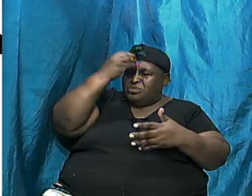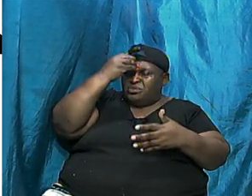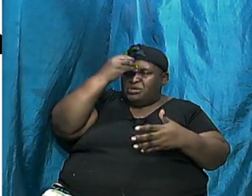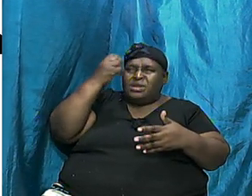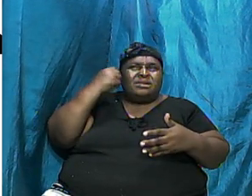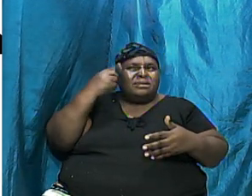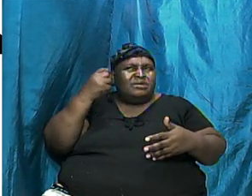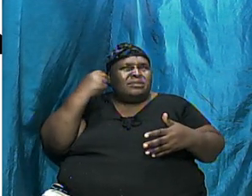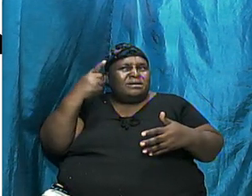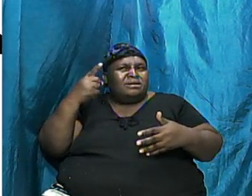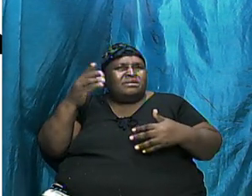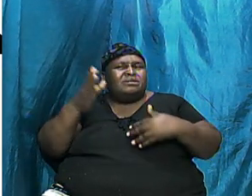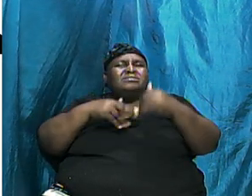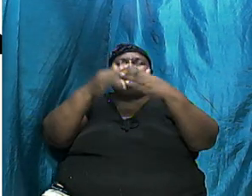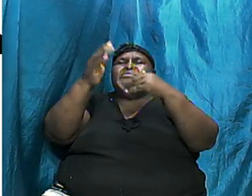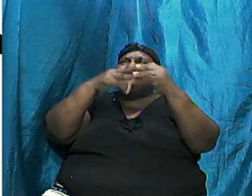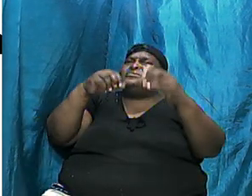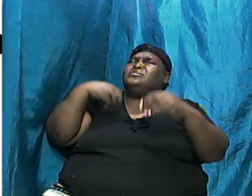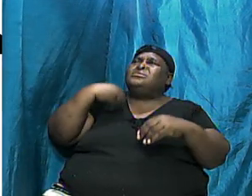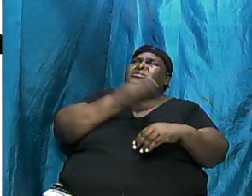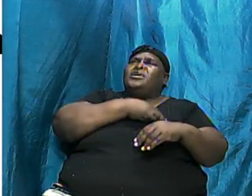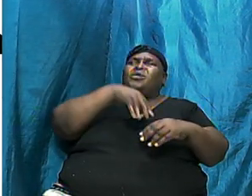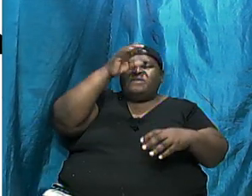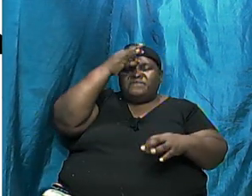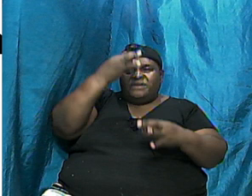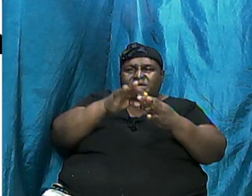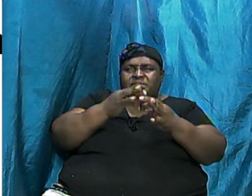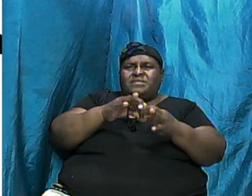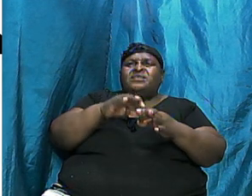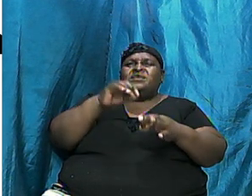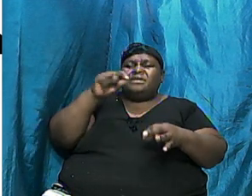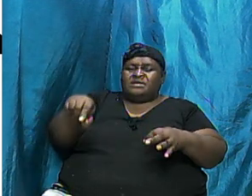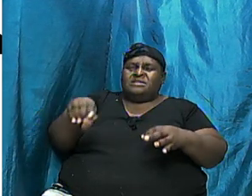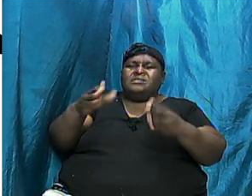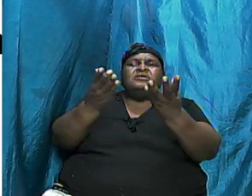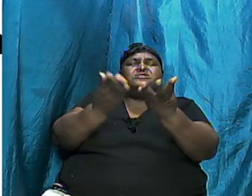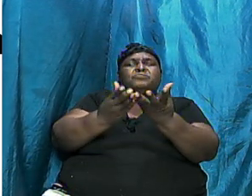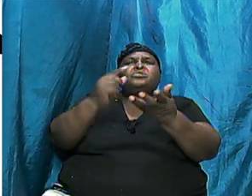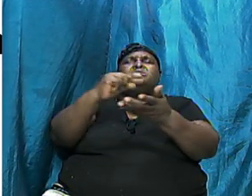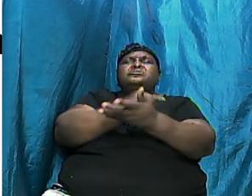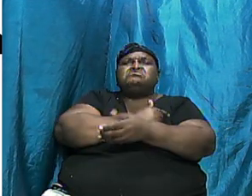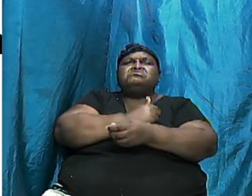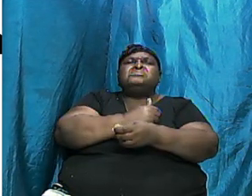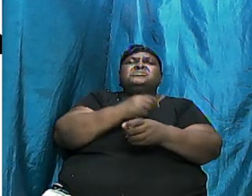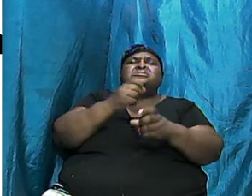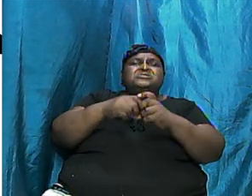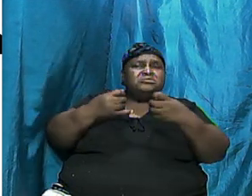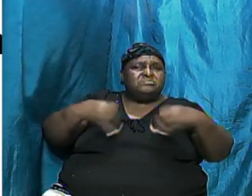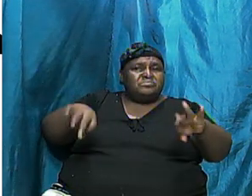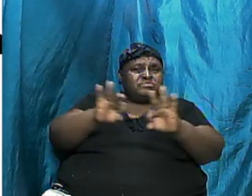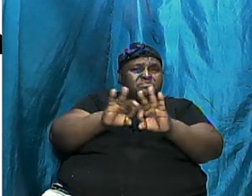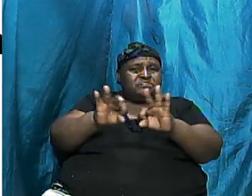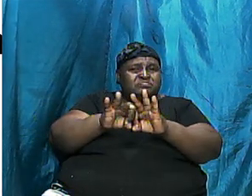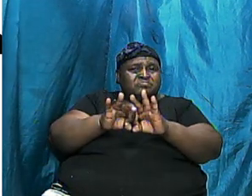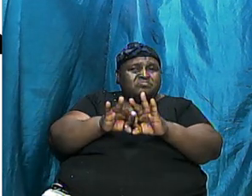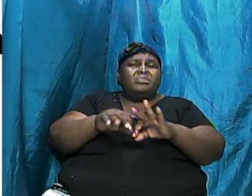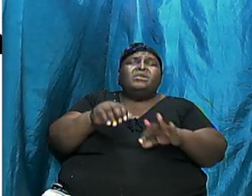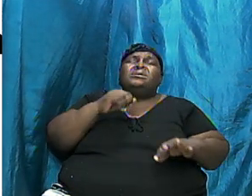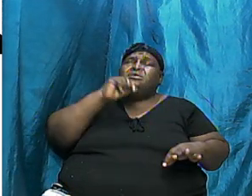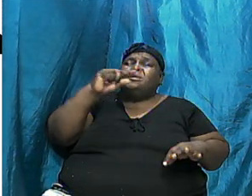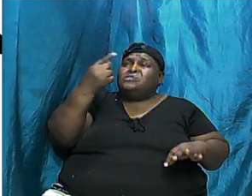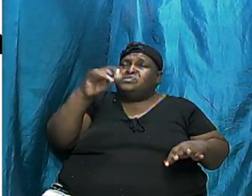to help to build our faith, that this book is authentic. But not only that,